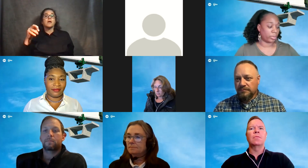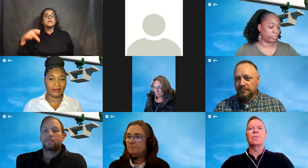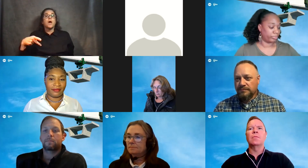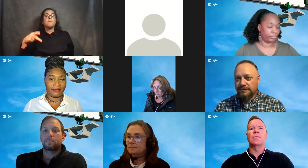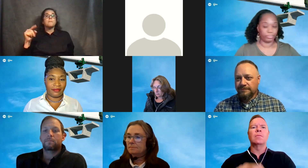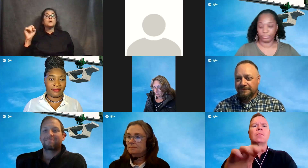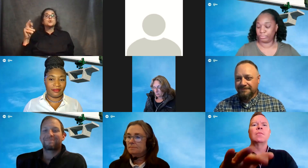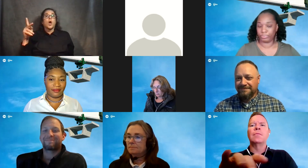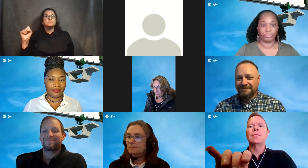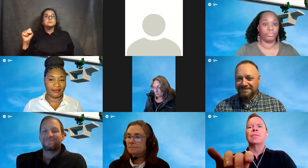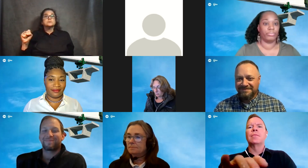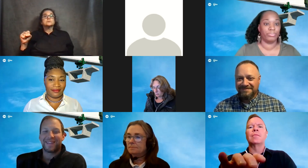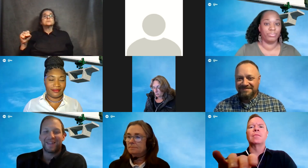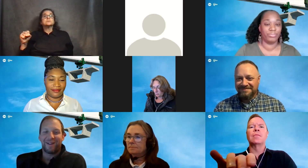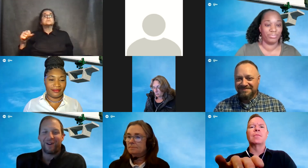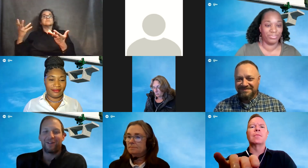the rubble?